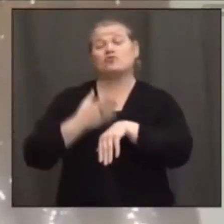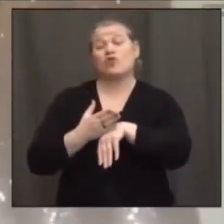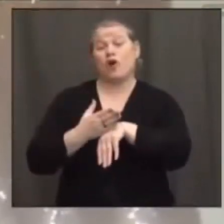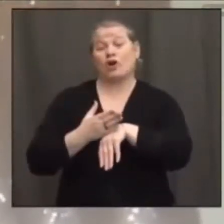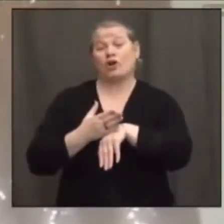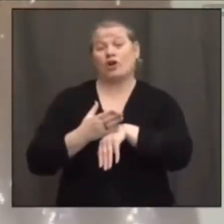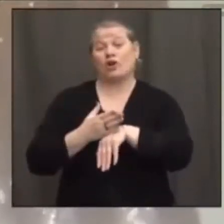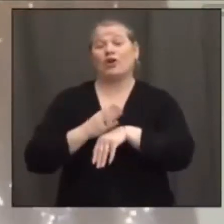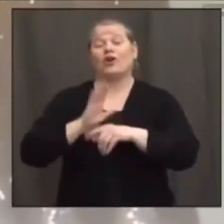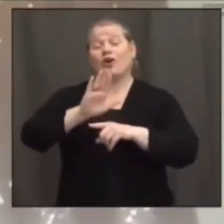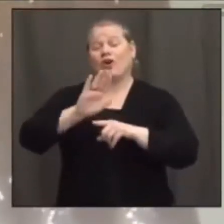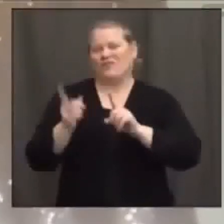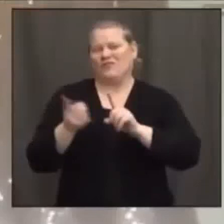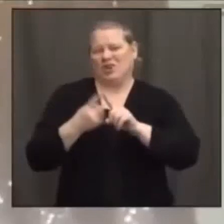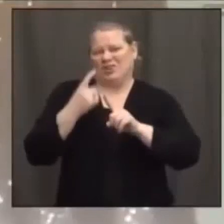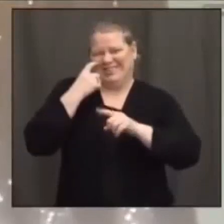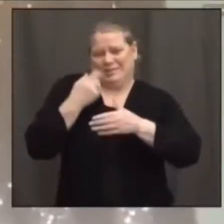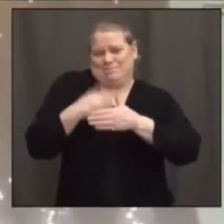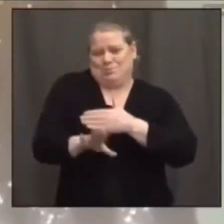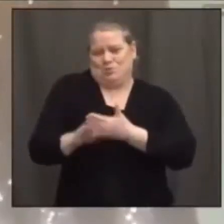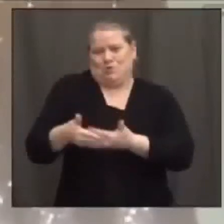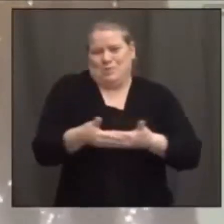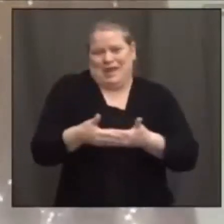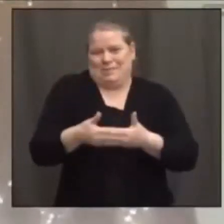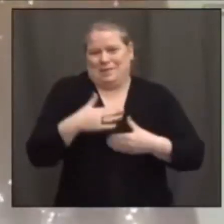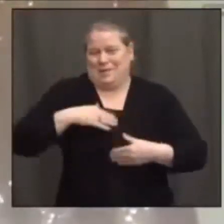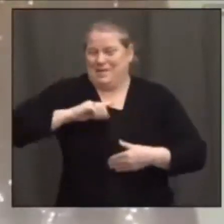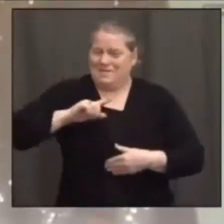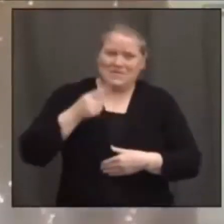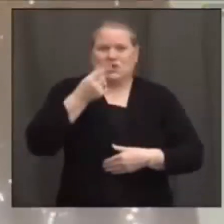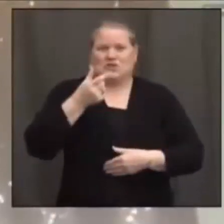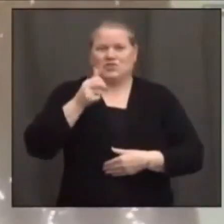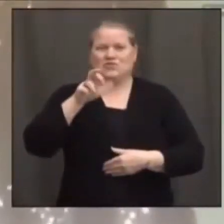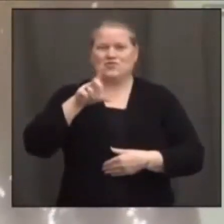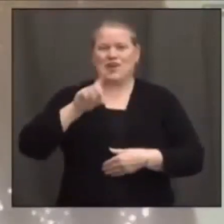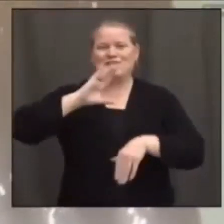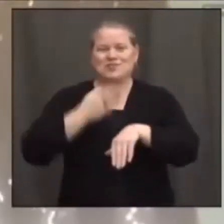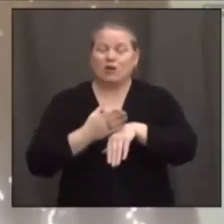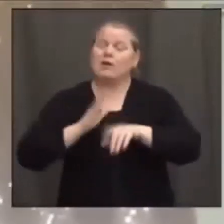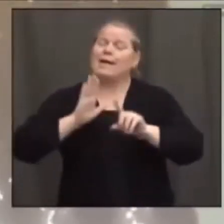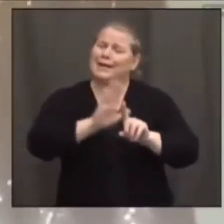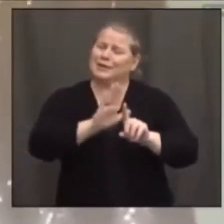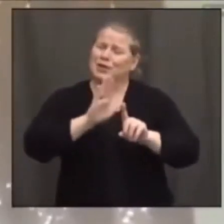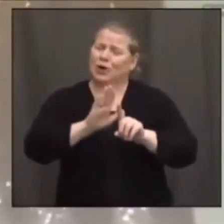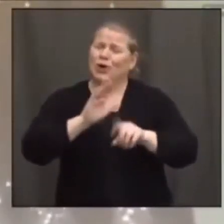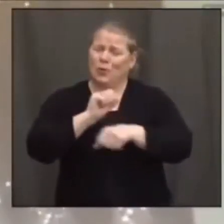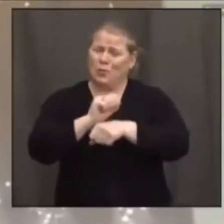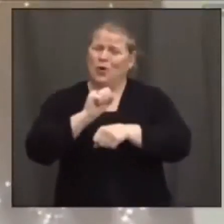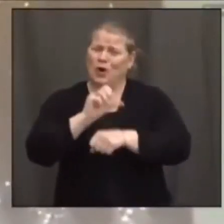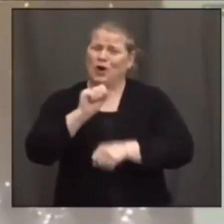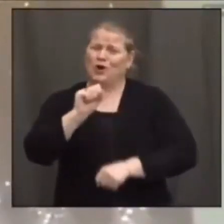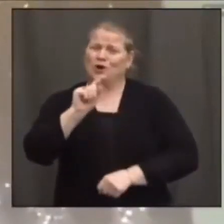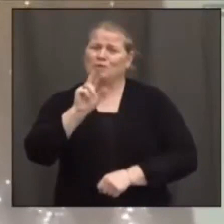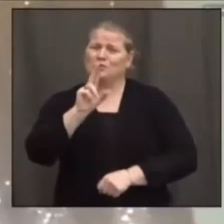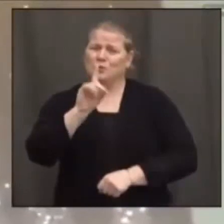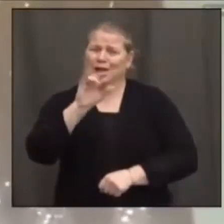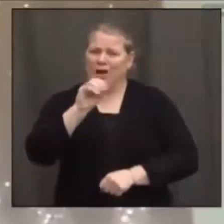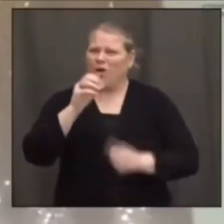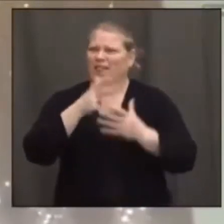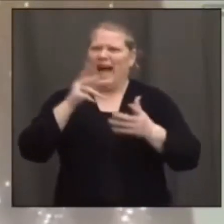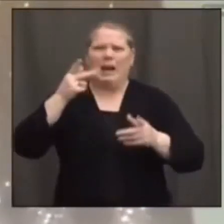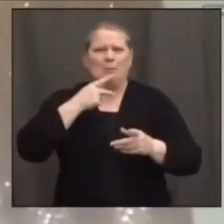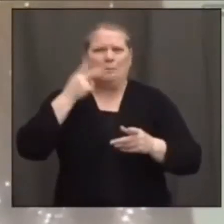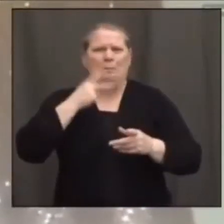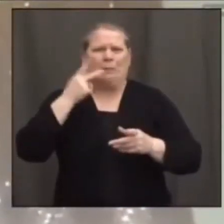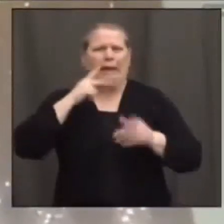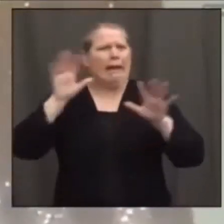studio. So it's all glammed up in pink and stuff. It wouldn't be my first choice, but I have to take what I get when I'm visiting, right? You